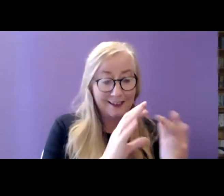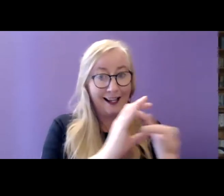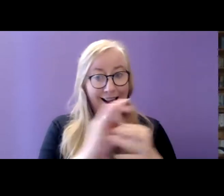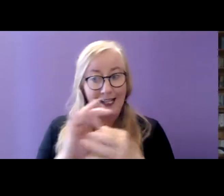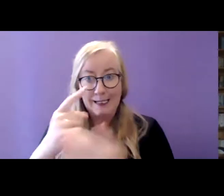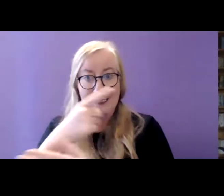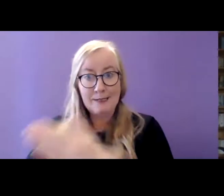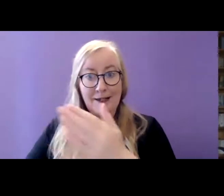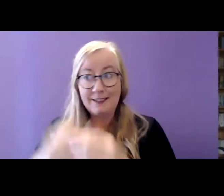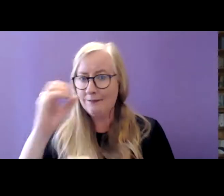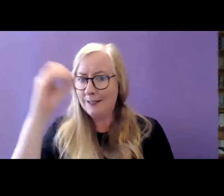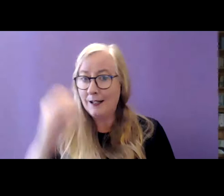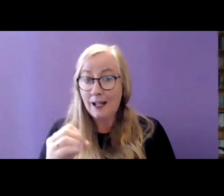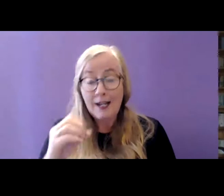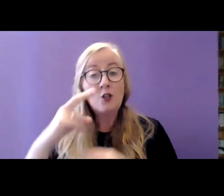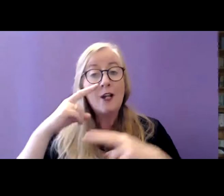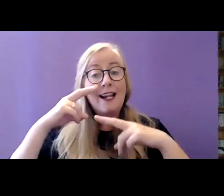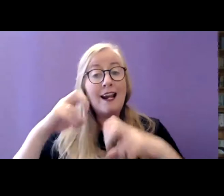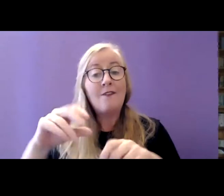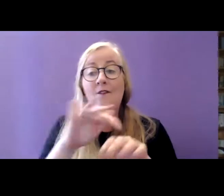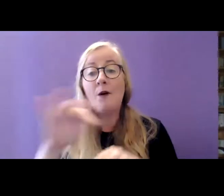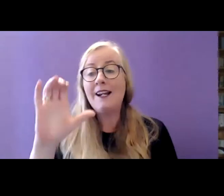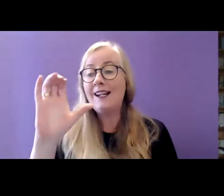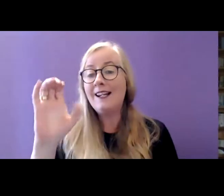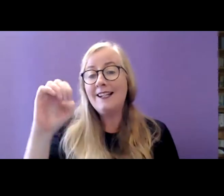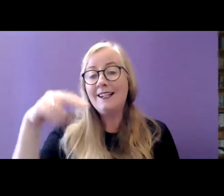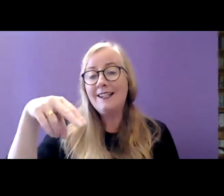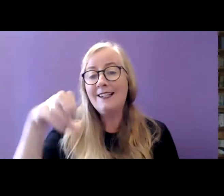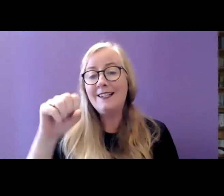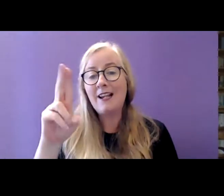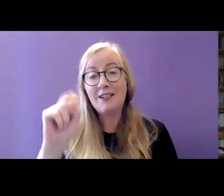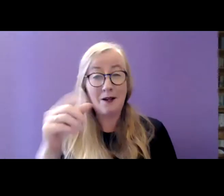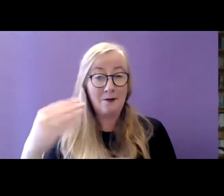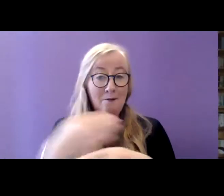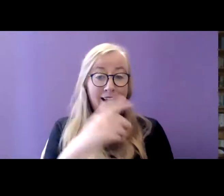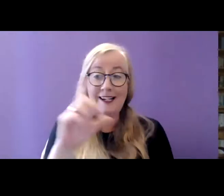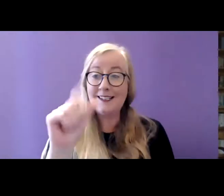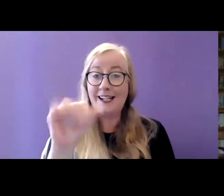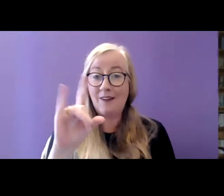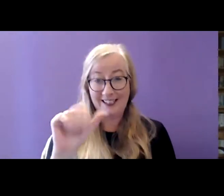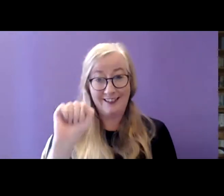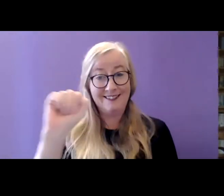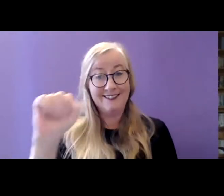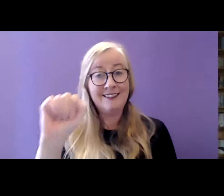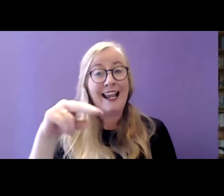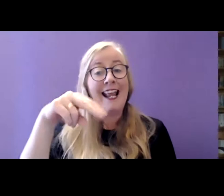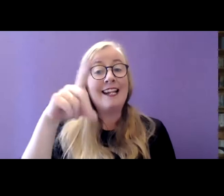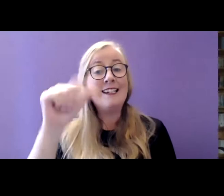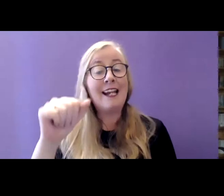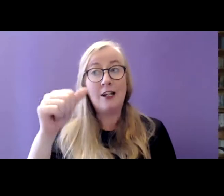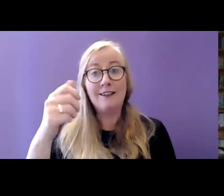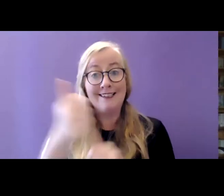from an analysis of census data done by David Hallinan, one of the NDA's senior research officers.